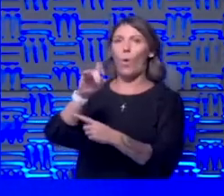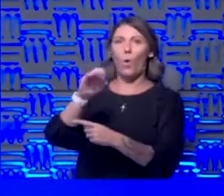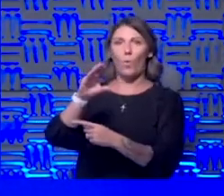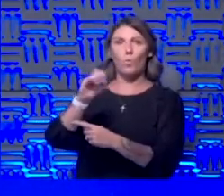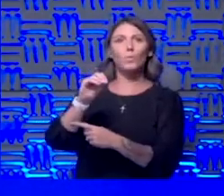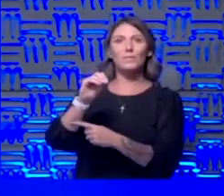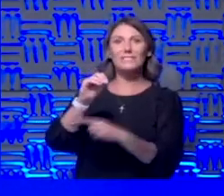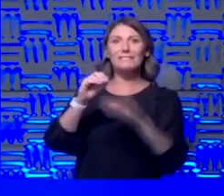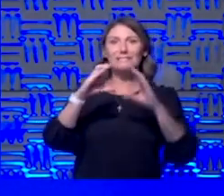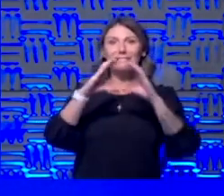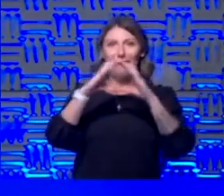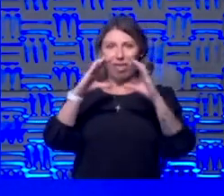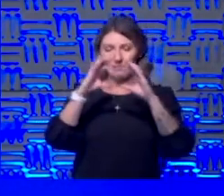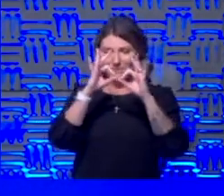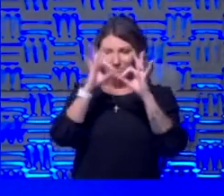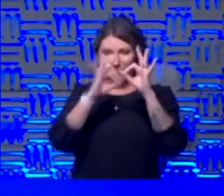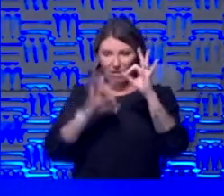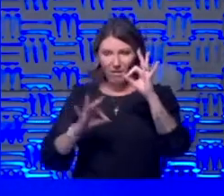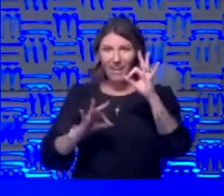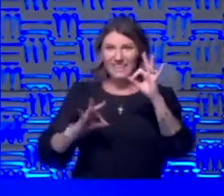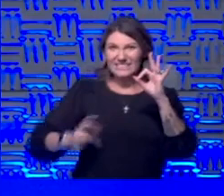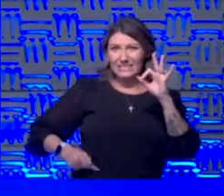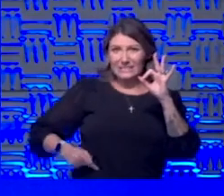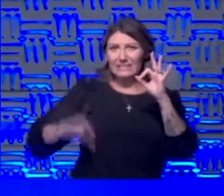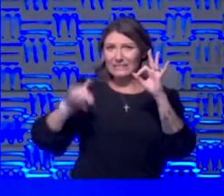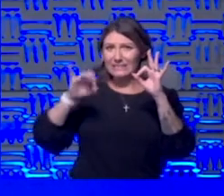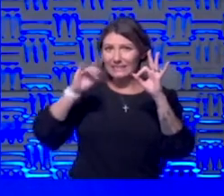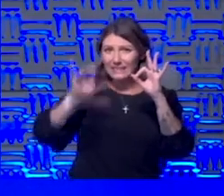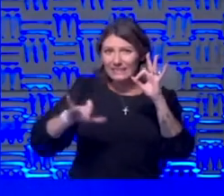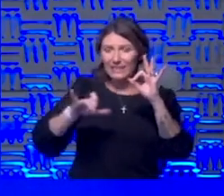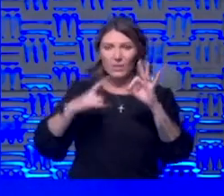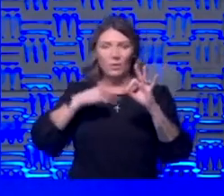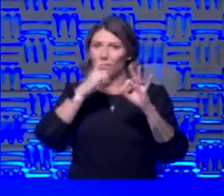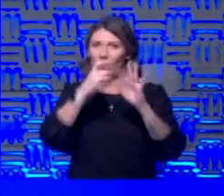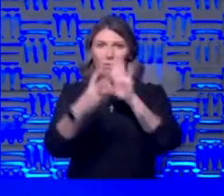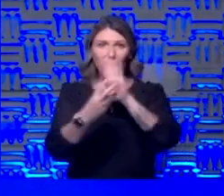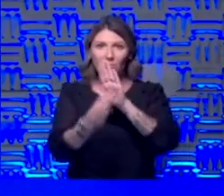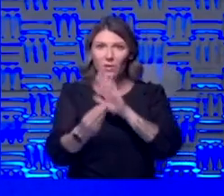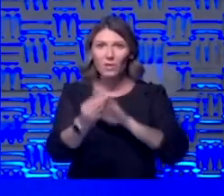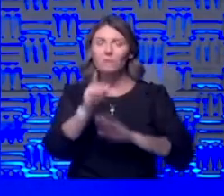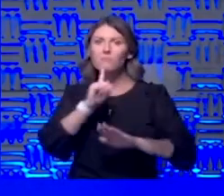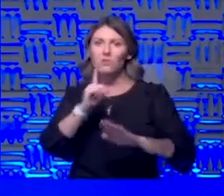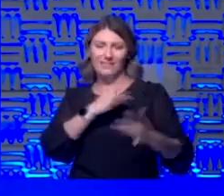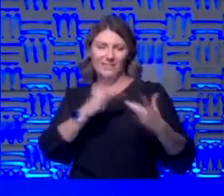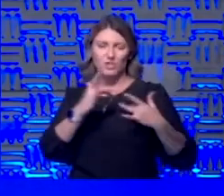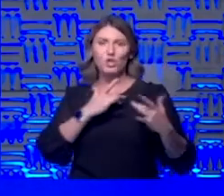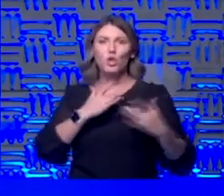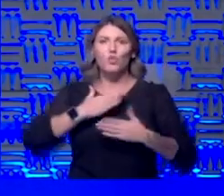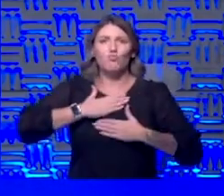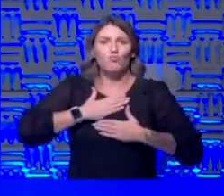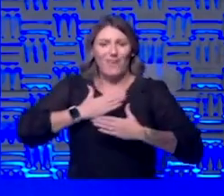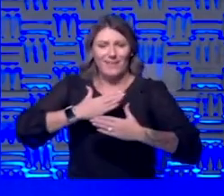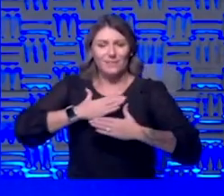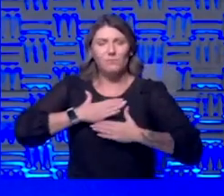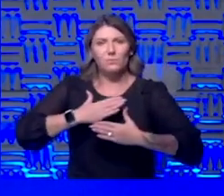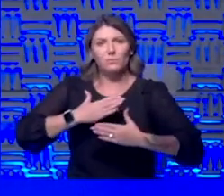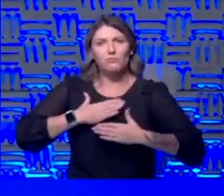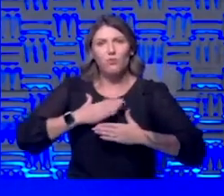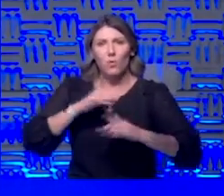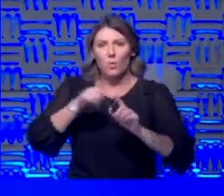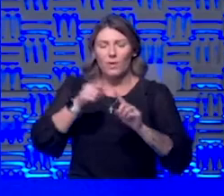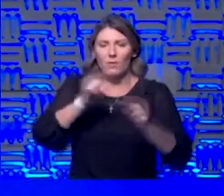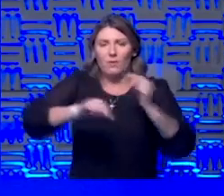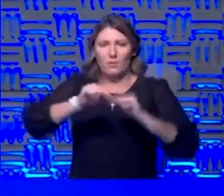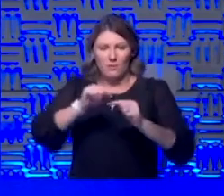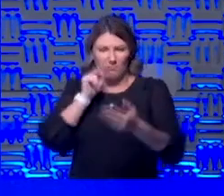cells so we don't even have that we don't even replicate those we are concerned really about the respiratory and i think when they went back and did it